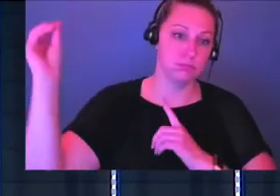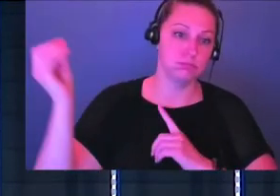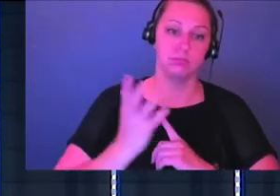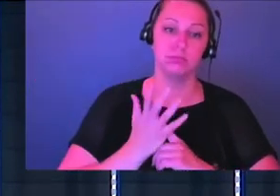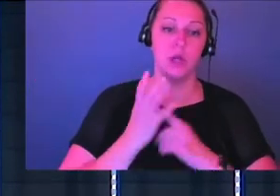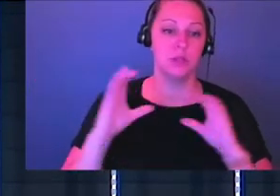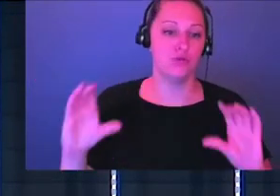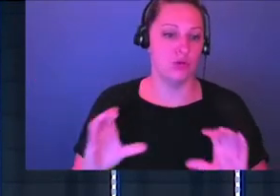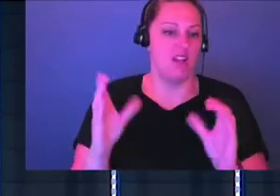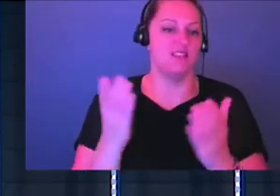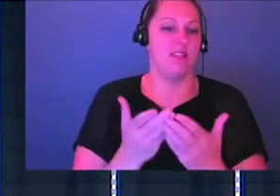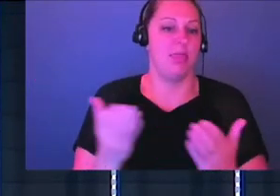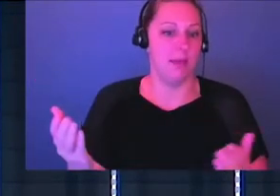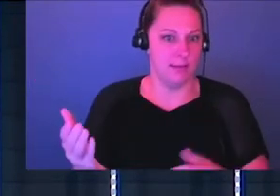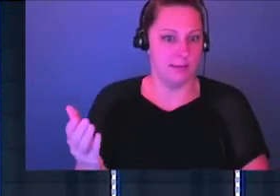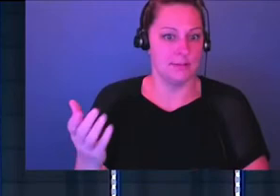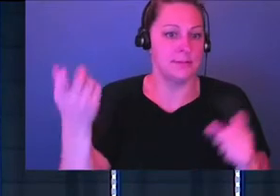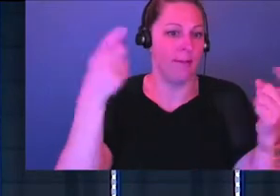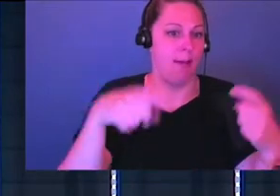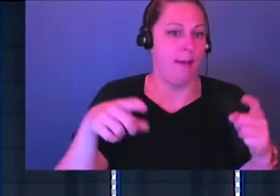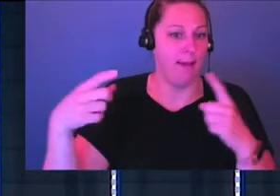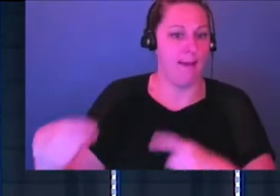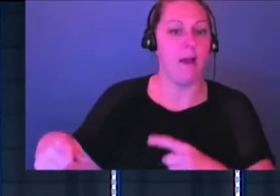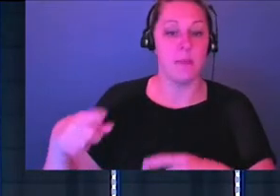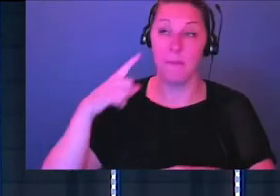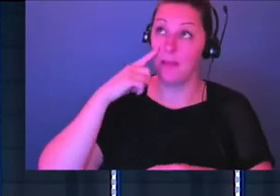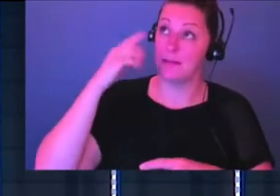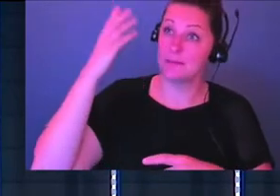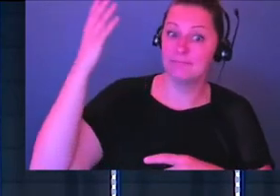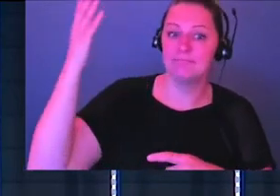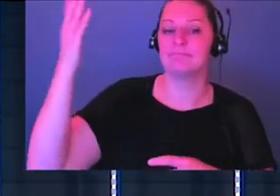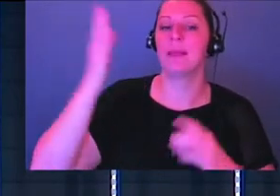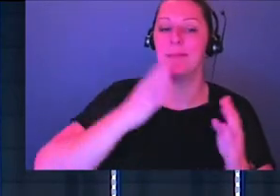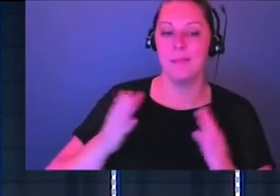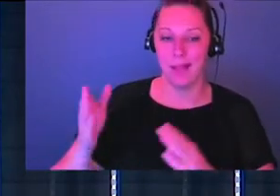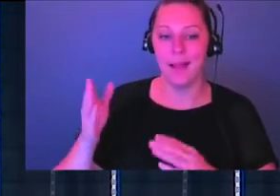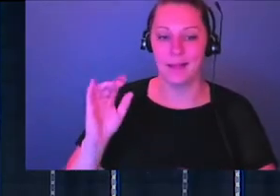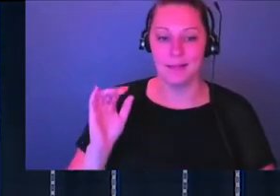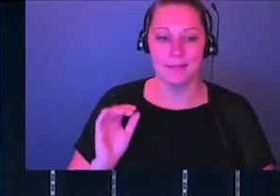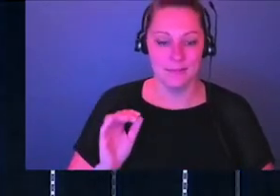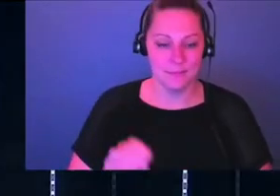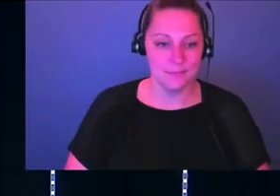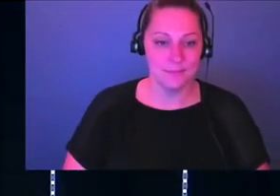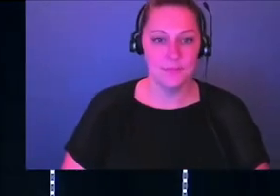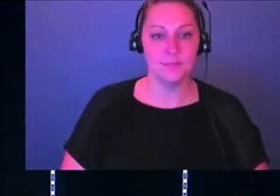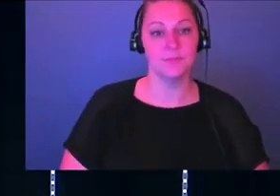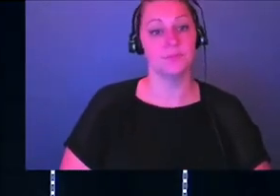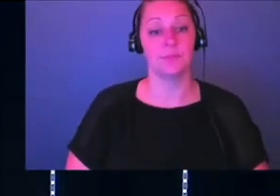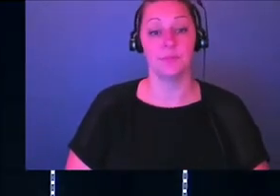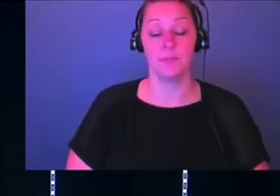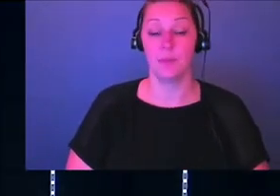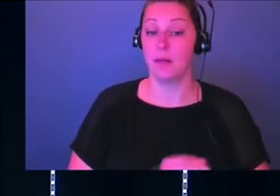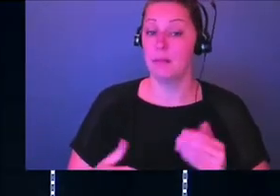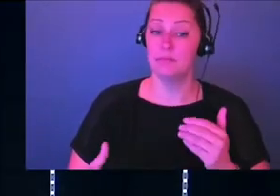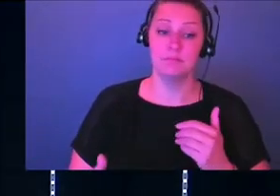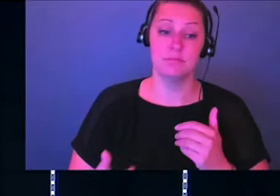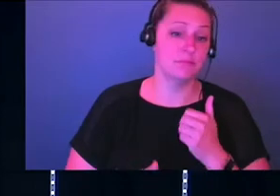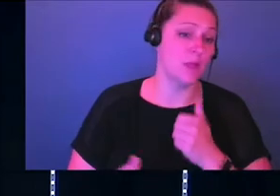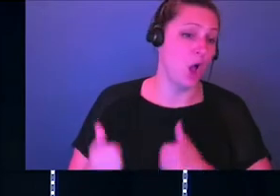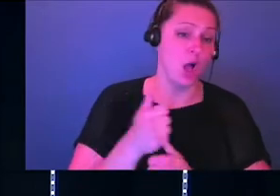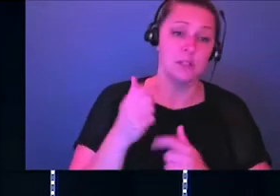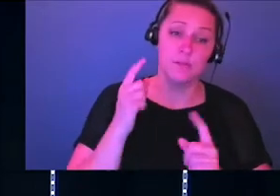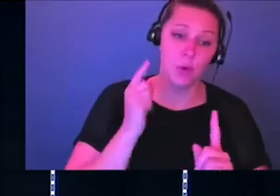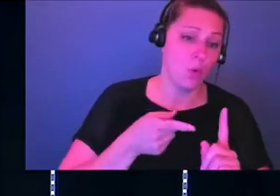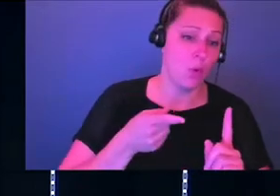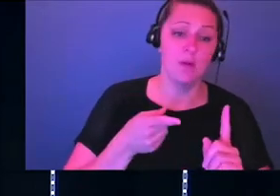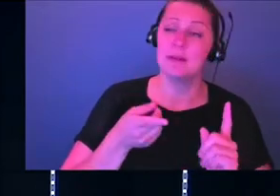that God makes things happen because he does, he does exactly that. And again, the ultimate goal is just to understand how we can give